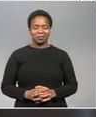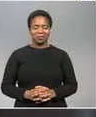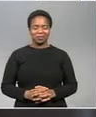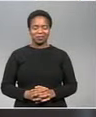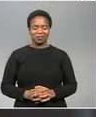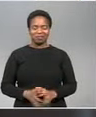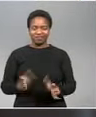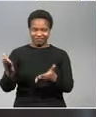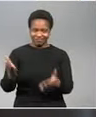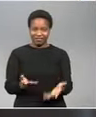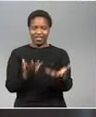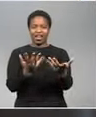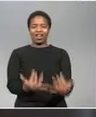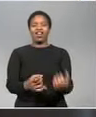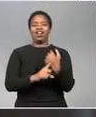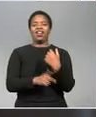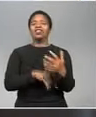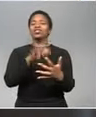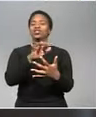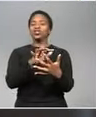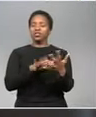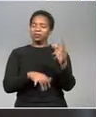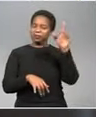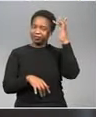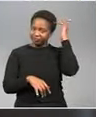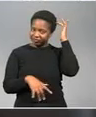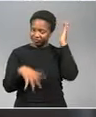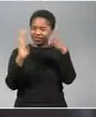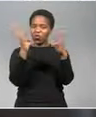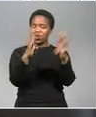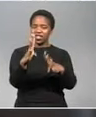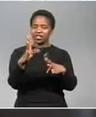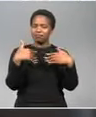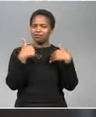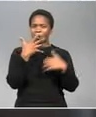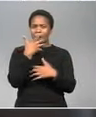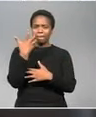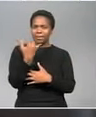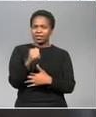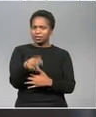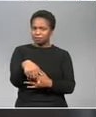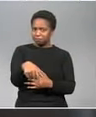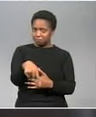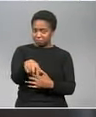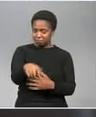welcome back let's go straight to louie fernandez who's at the weather center louie good evening still warm days for us up ahead